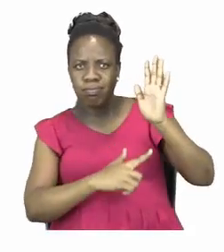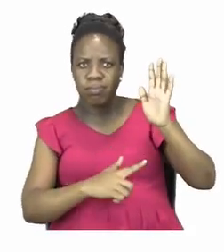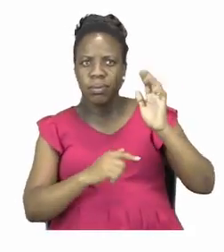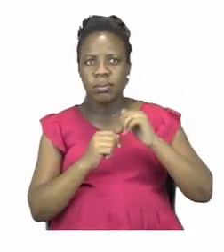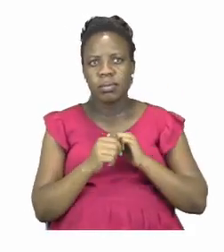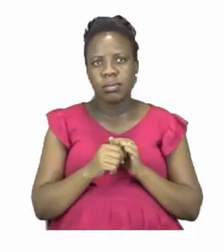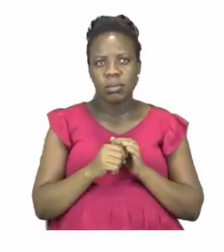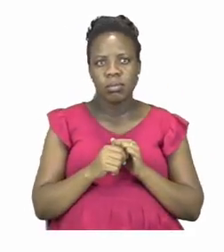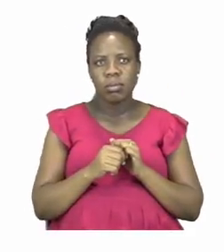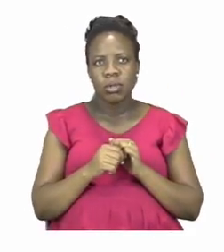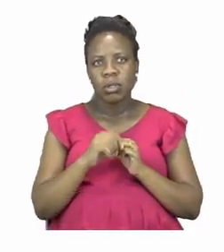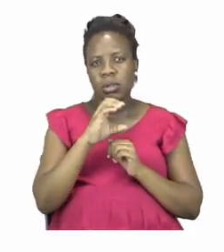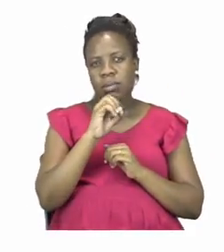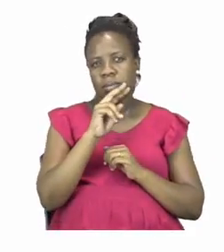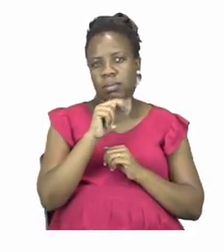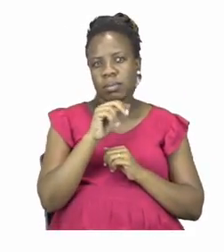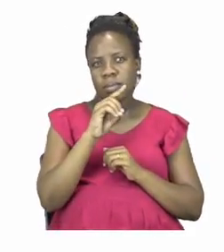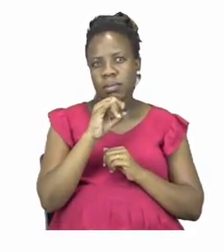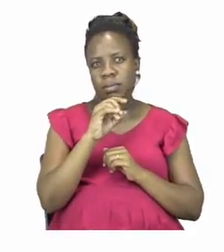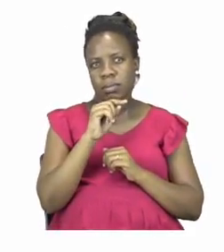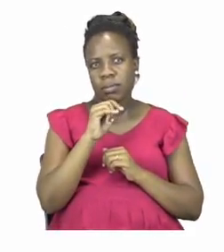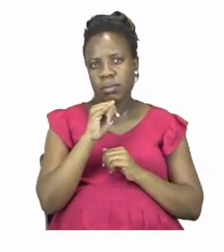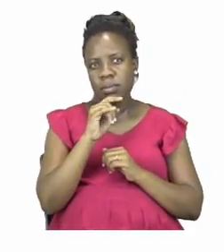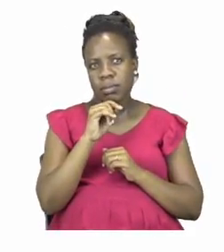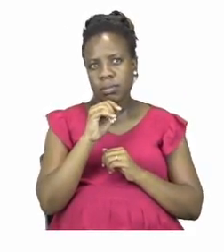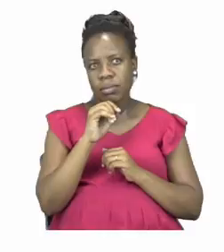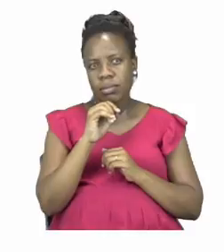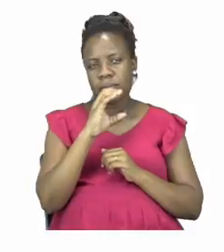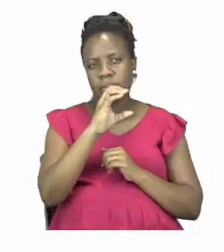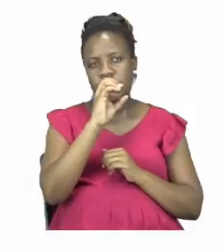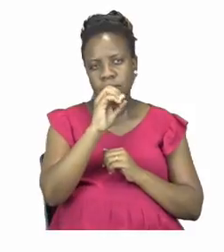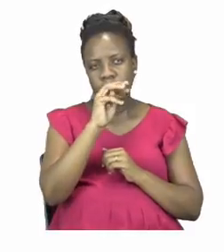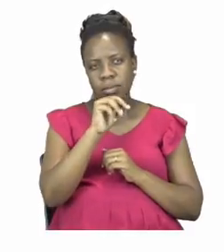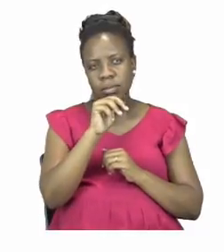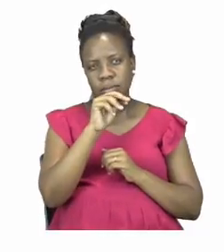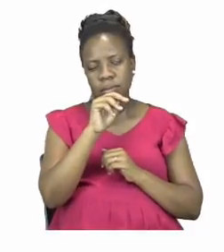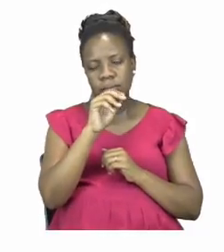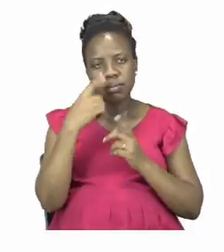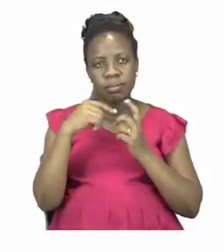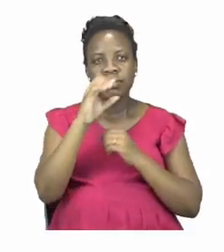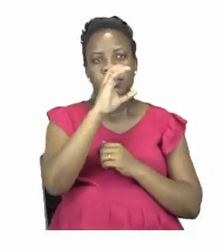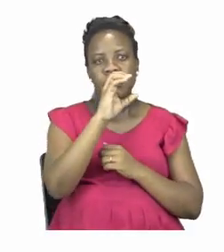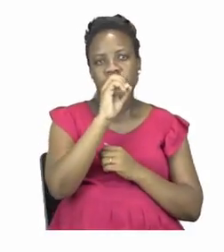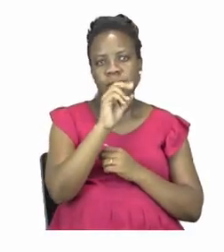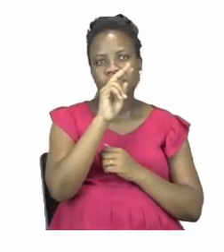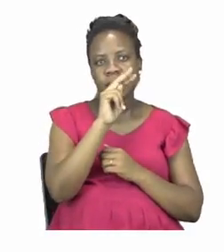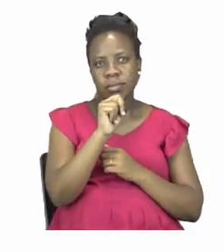conditions, pollution, rubbish, cattle, solar, clean,